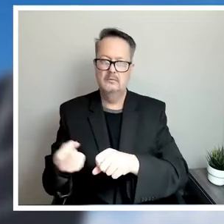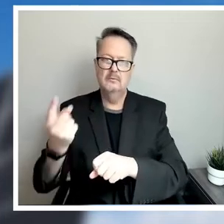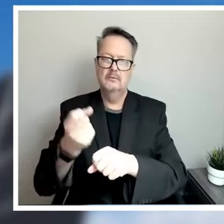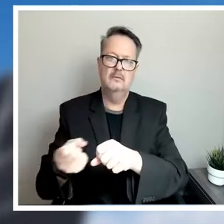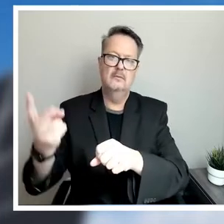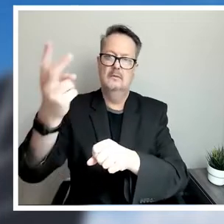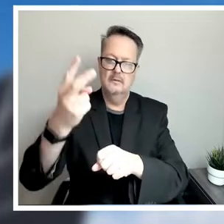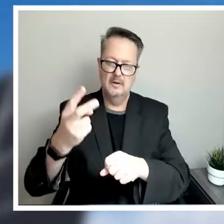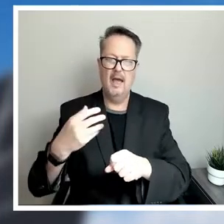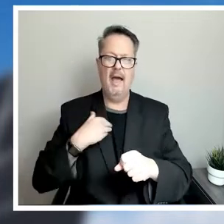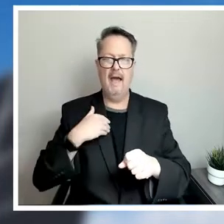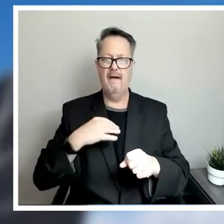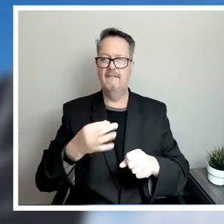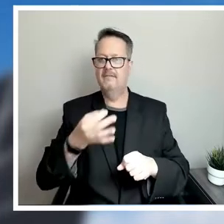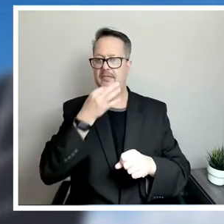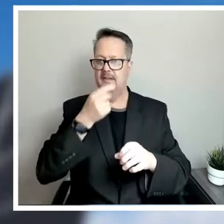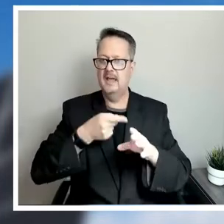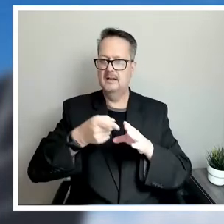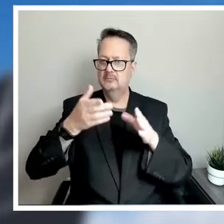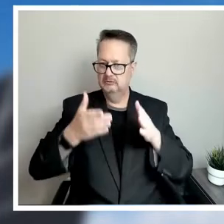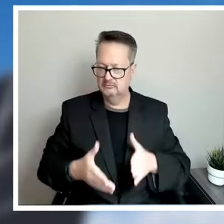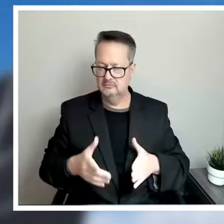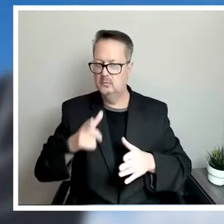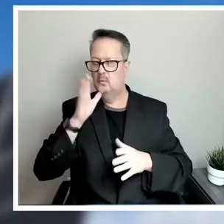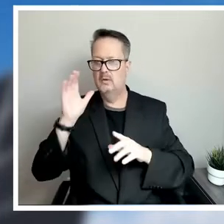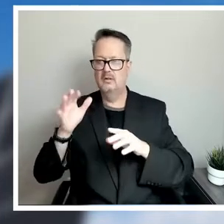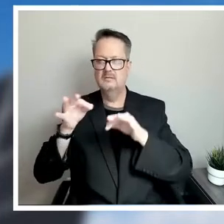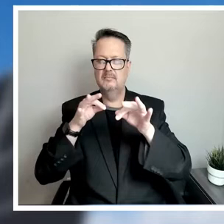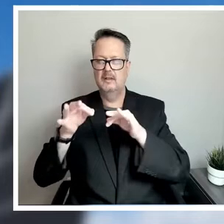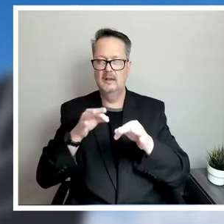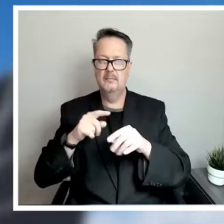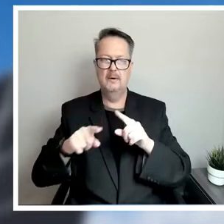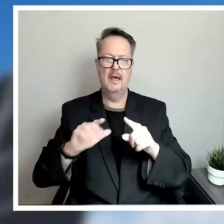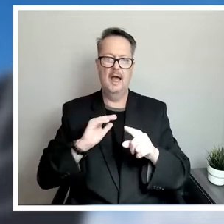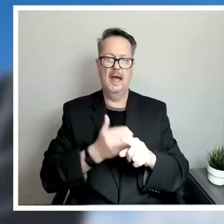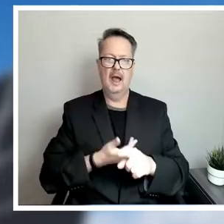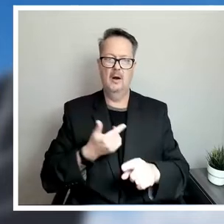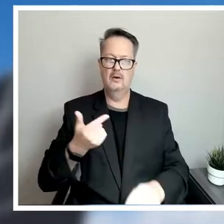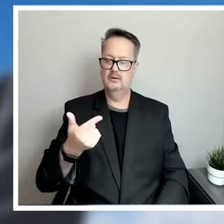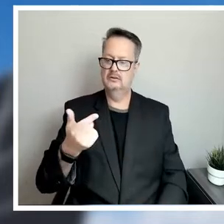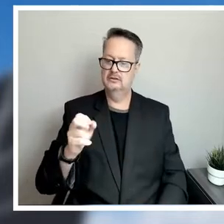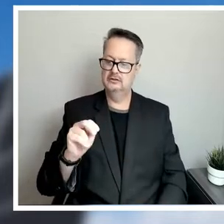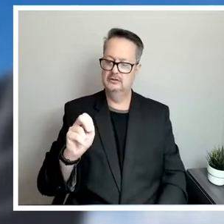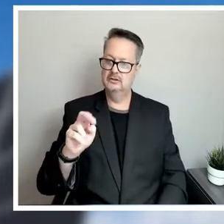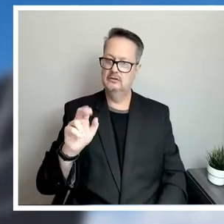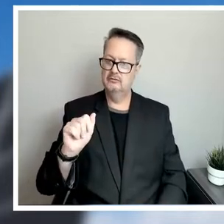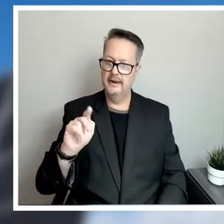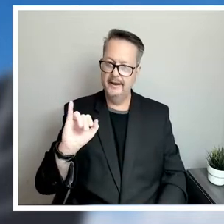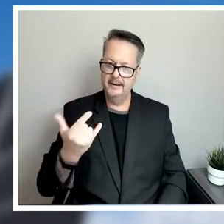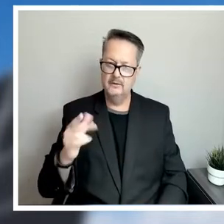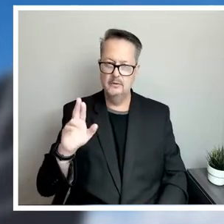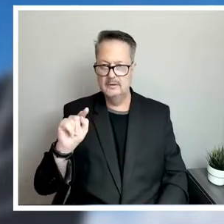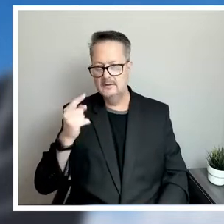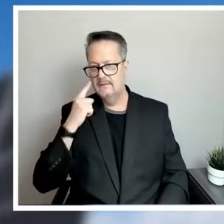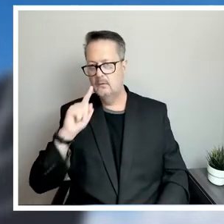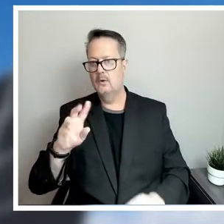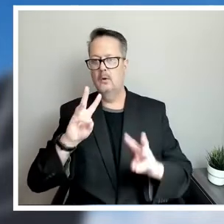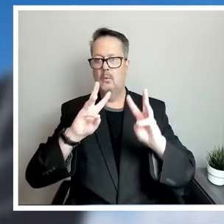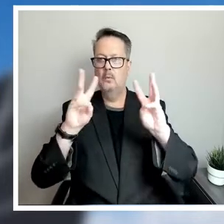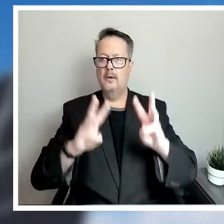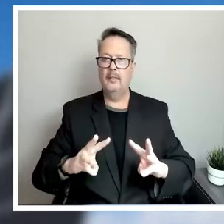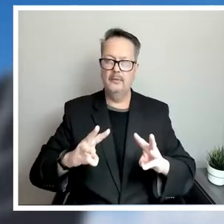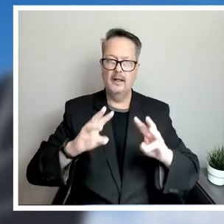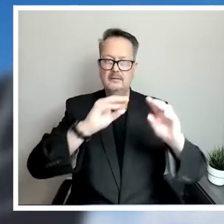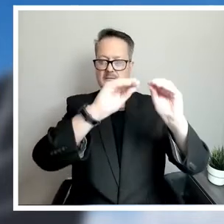them. But we've done a lot of preparation on our generating units in terms of weatherization, insulation,